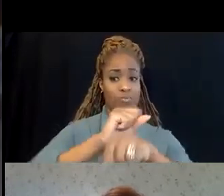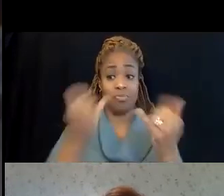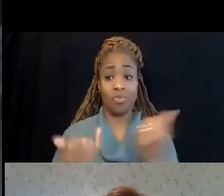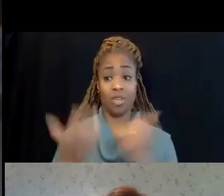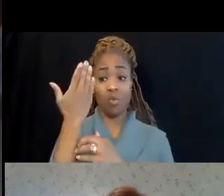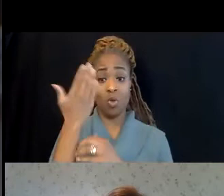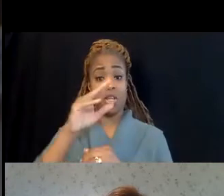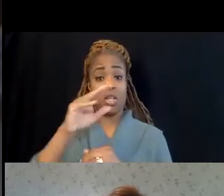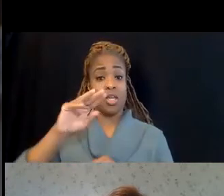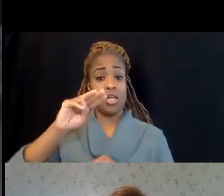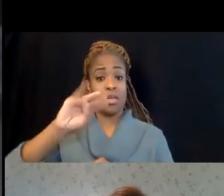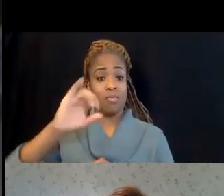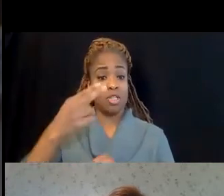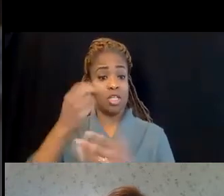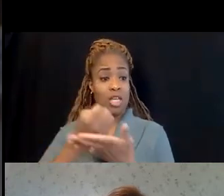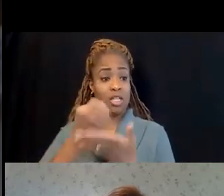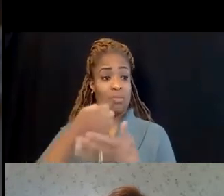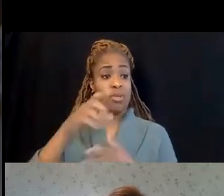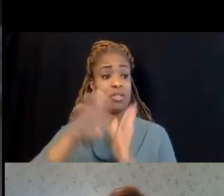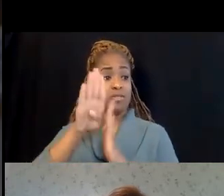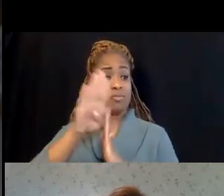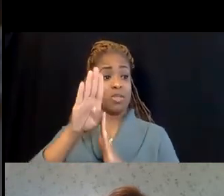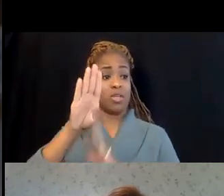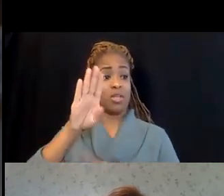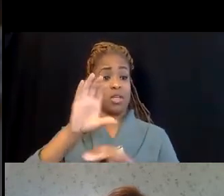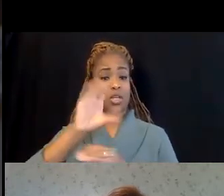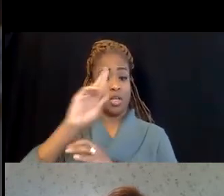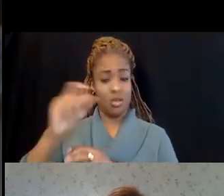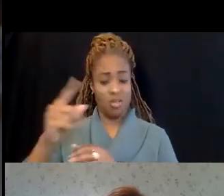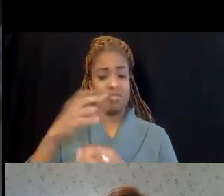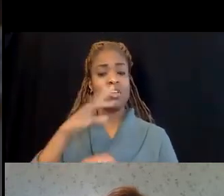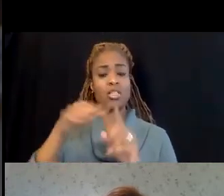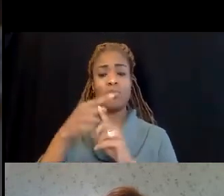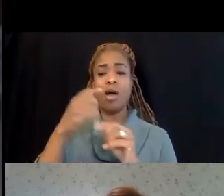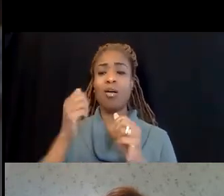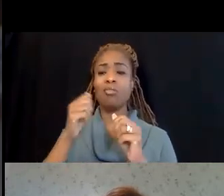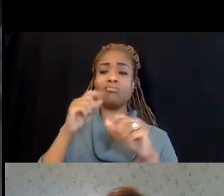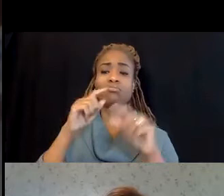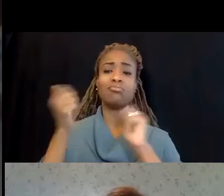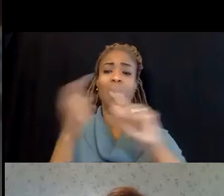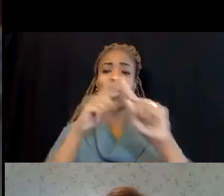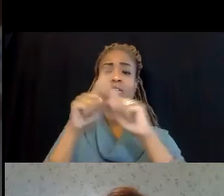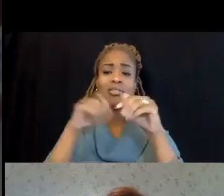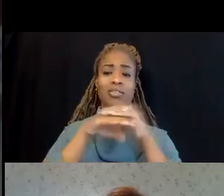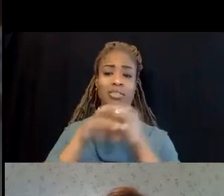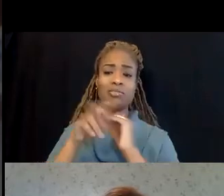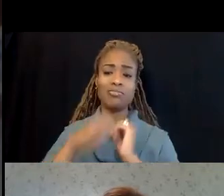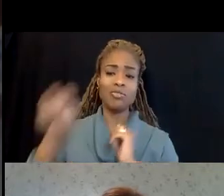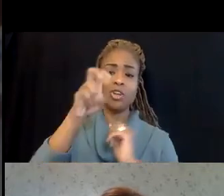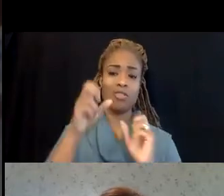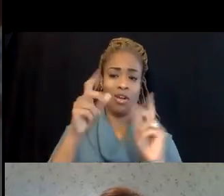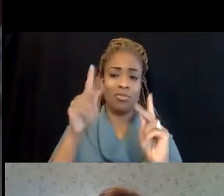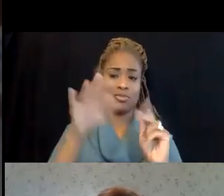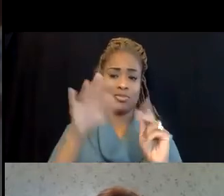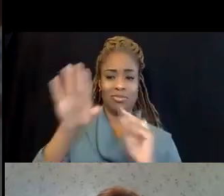Michigan Economic Development Corporation touted all the accessible travel opportunities we have throughout our state. And lastly, in